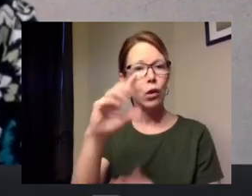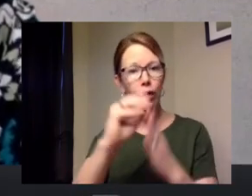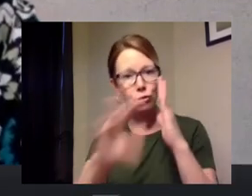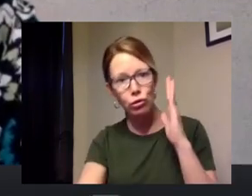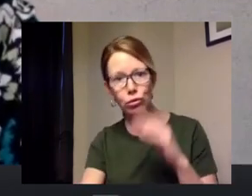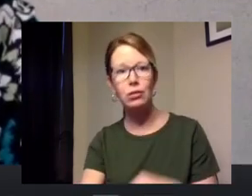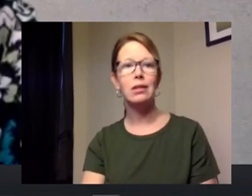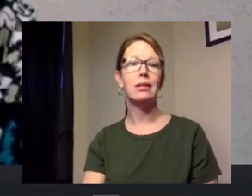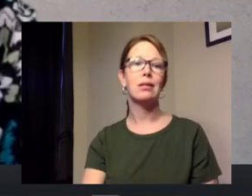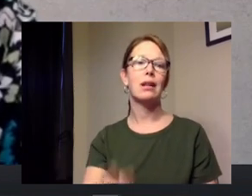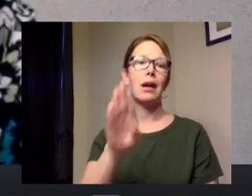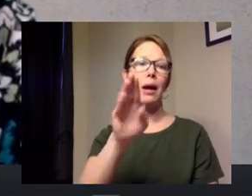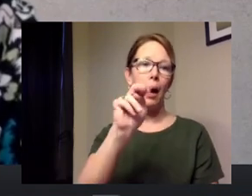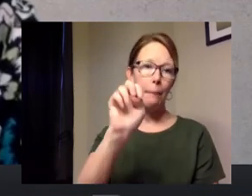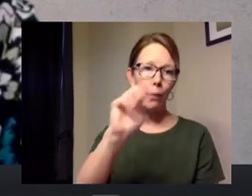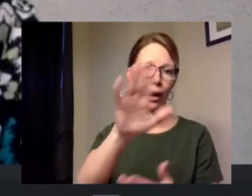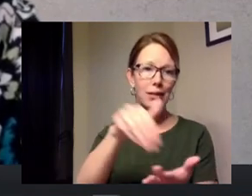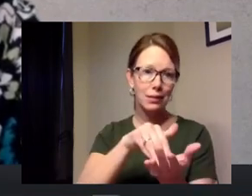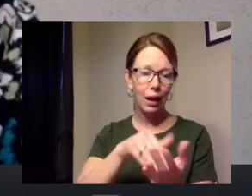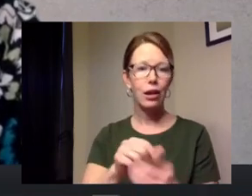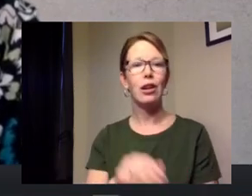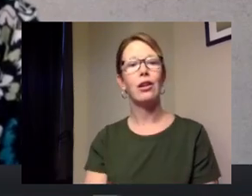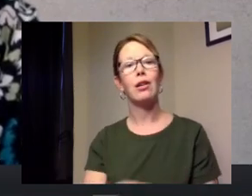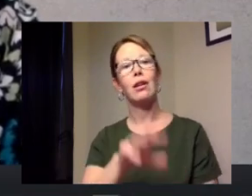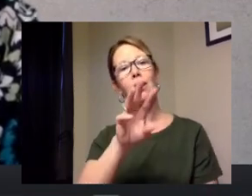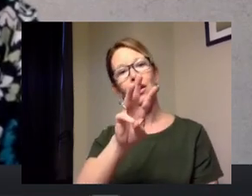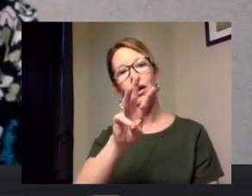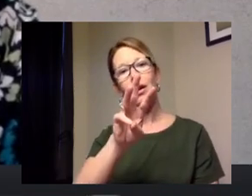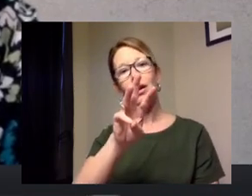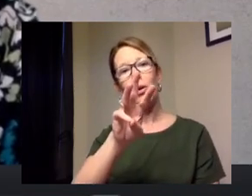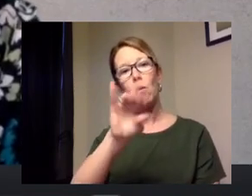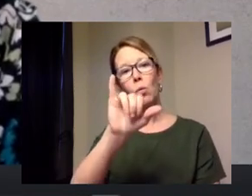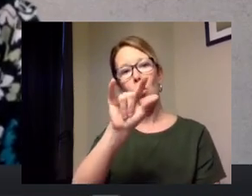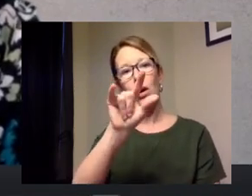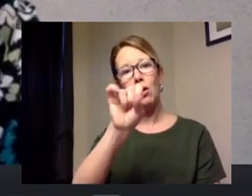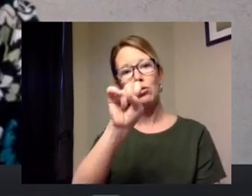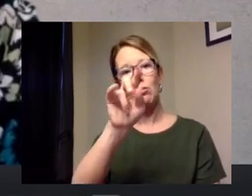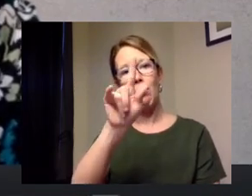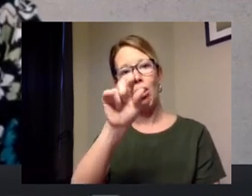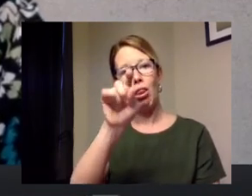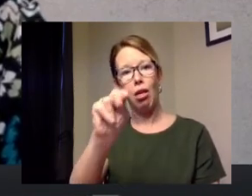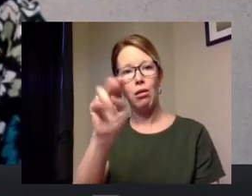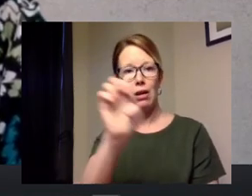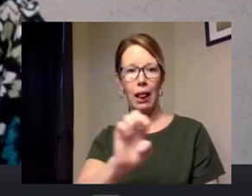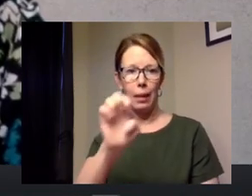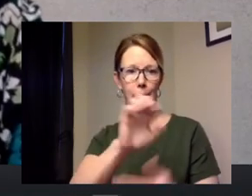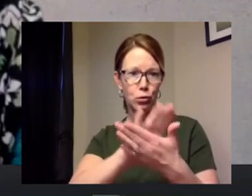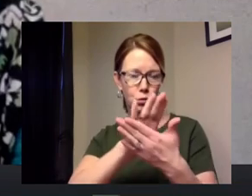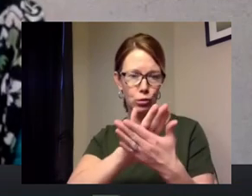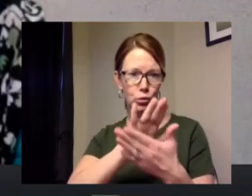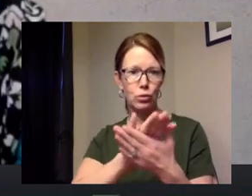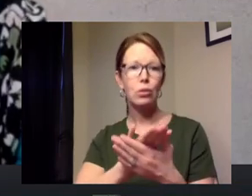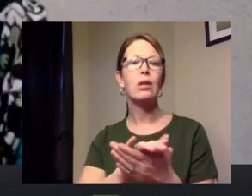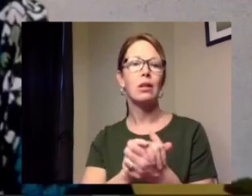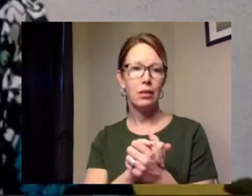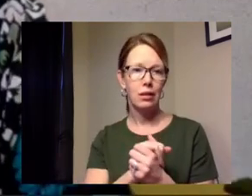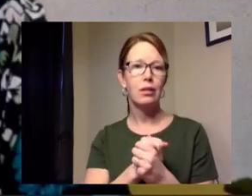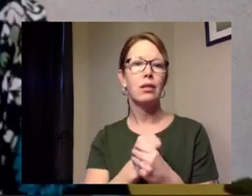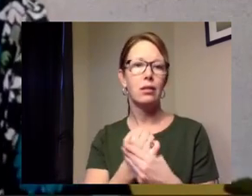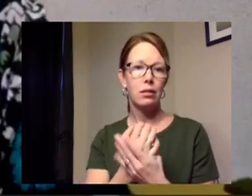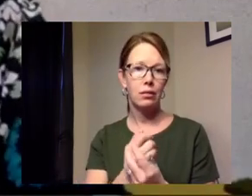at the bryan center mills lawn elementary school and we also support the um beloved community um